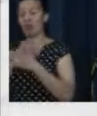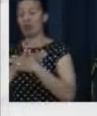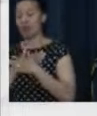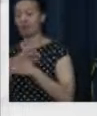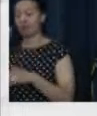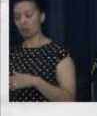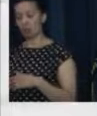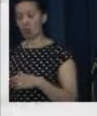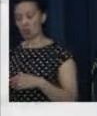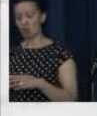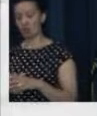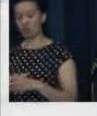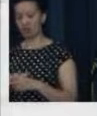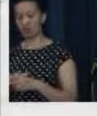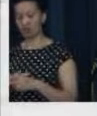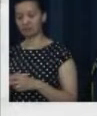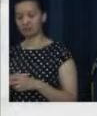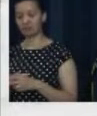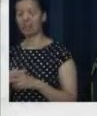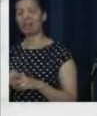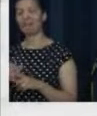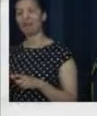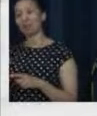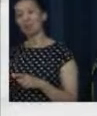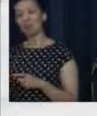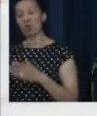And his love for Christ.